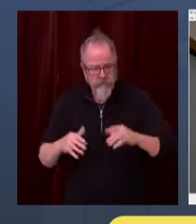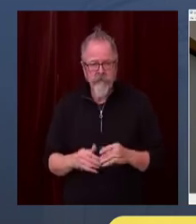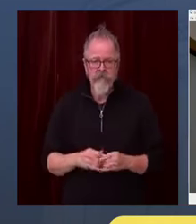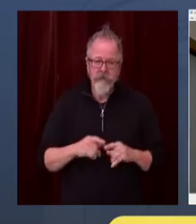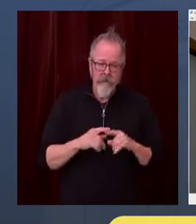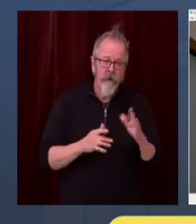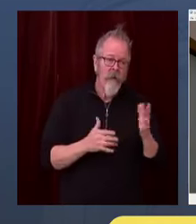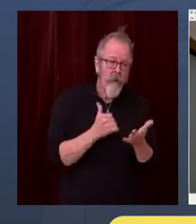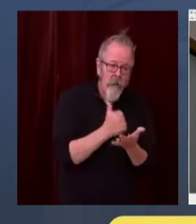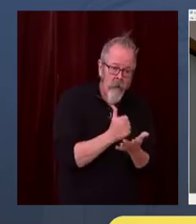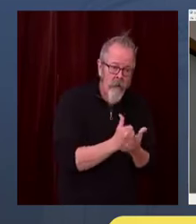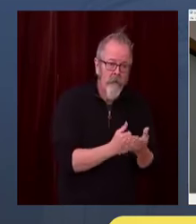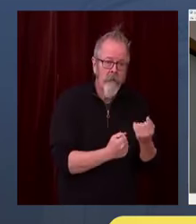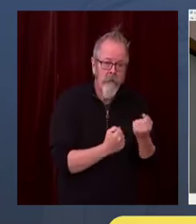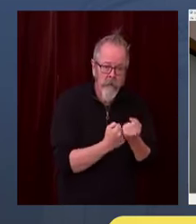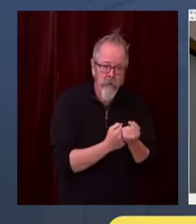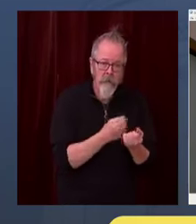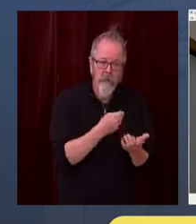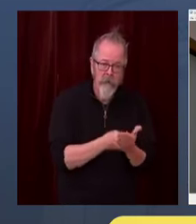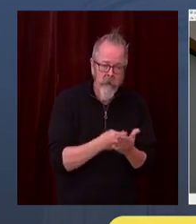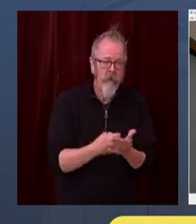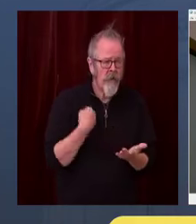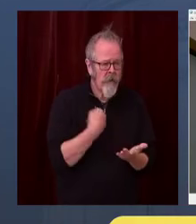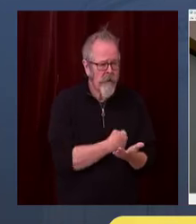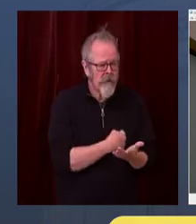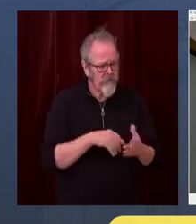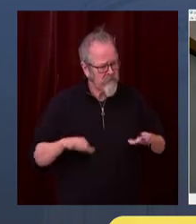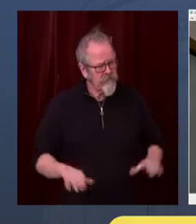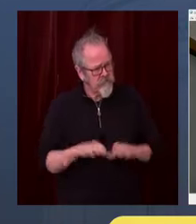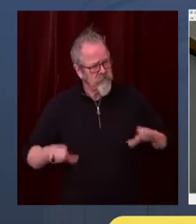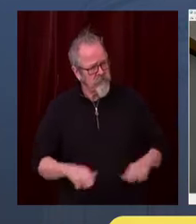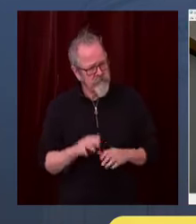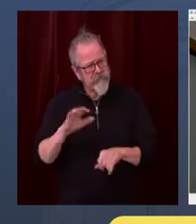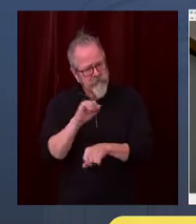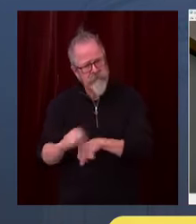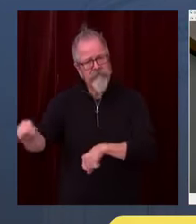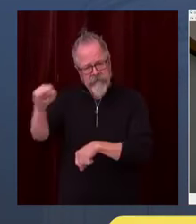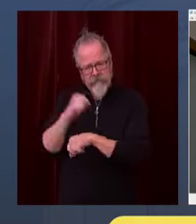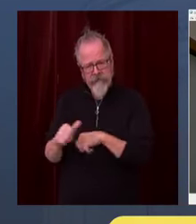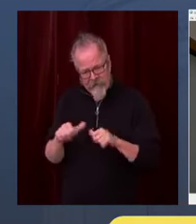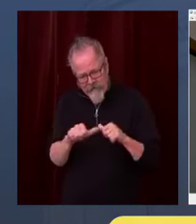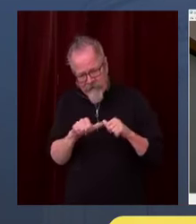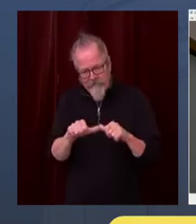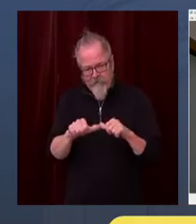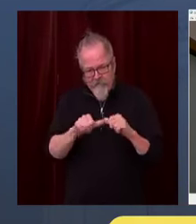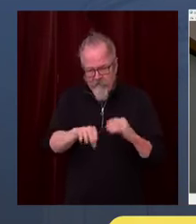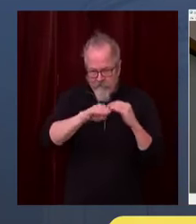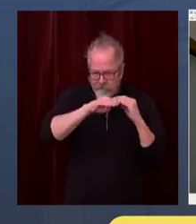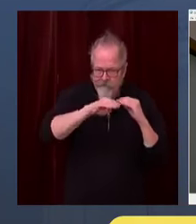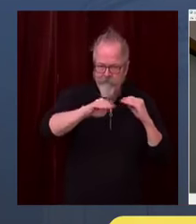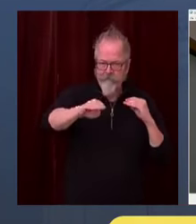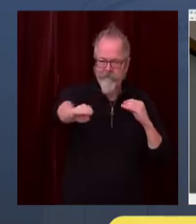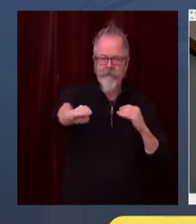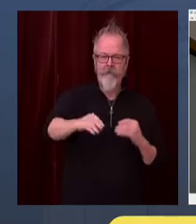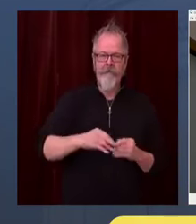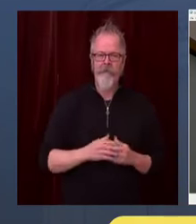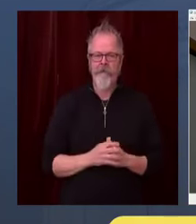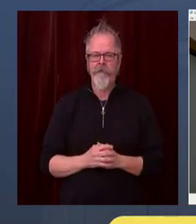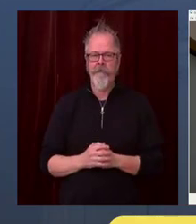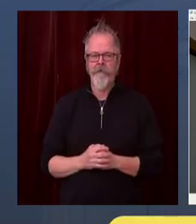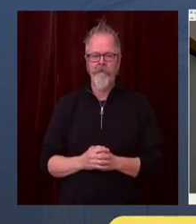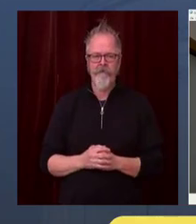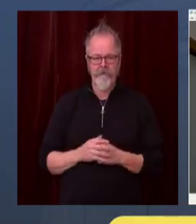for every family out there, that the coming weeks are going to be so difficult. It is a time we are used to getting together,